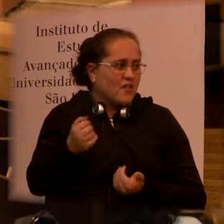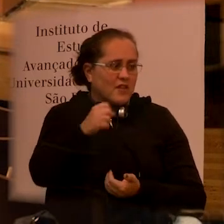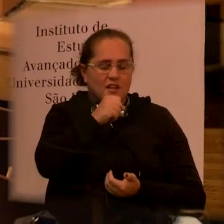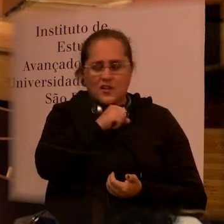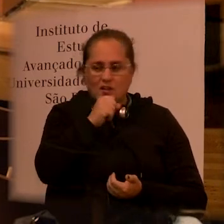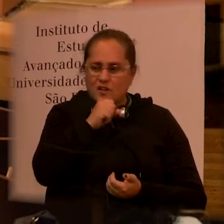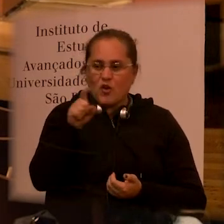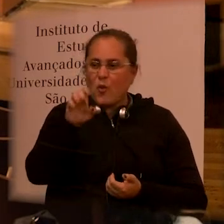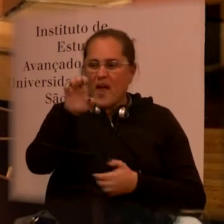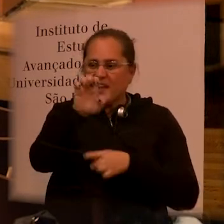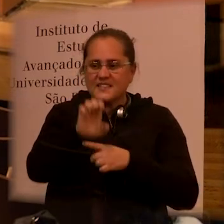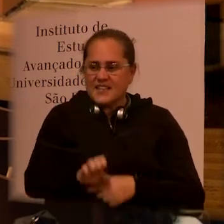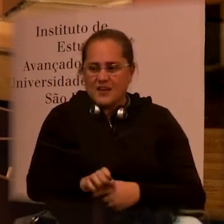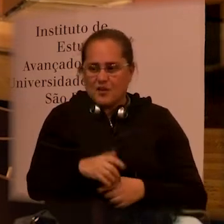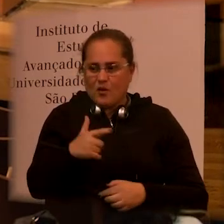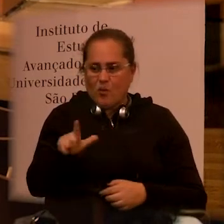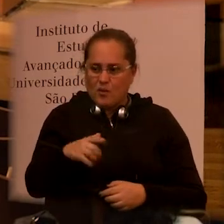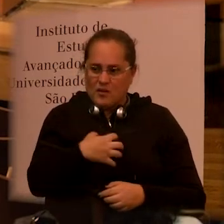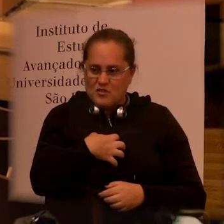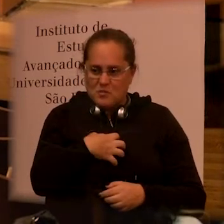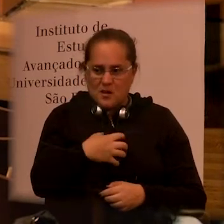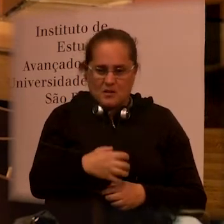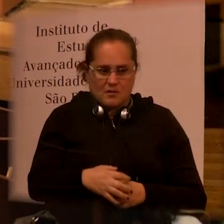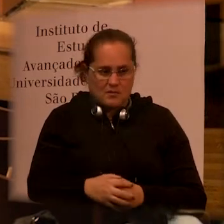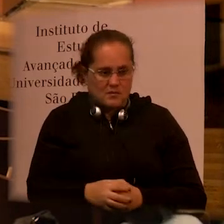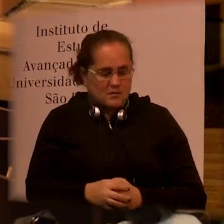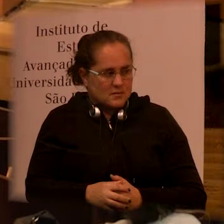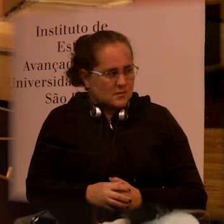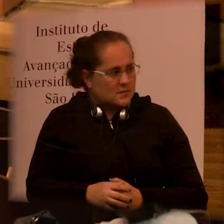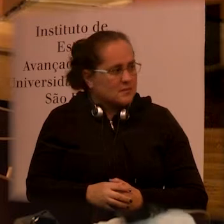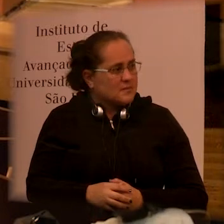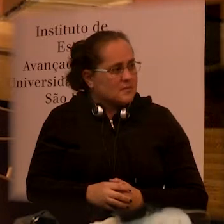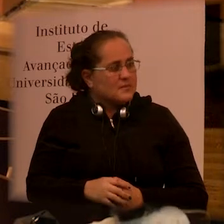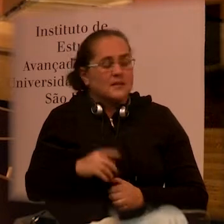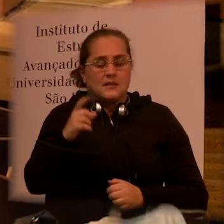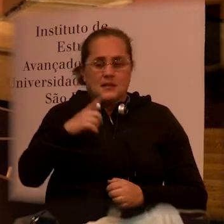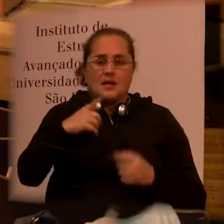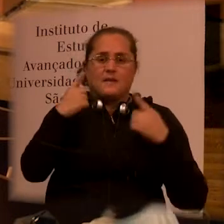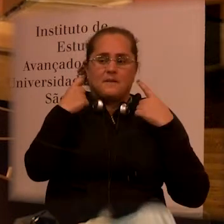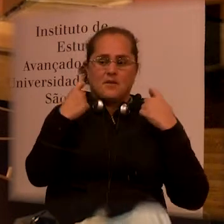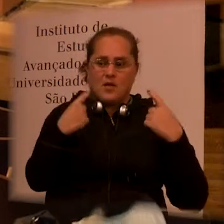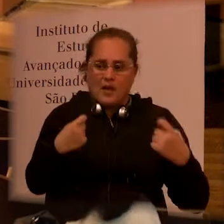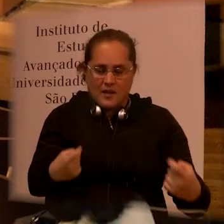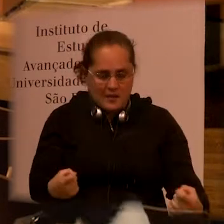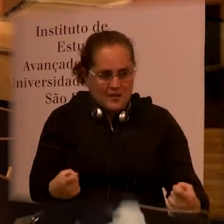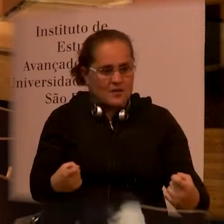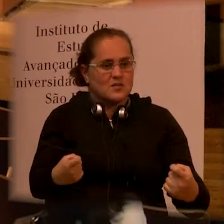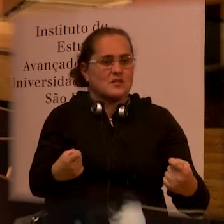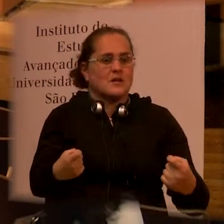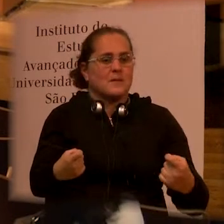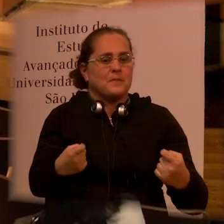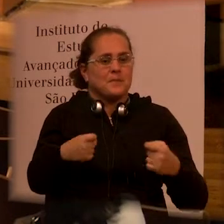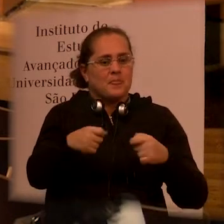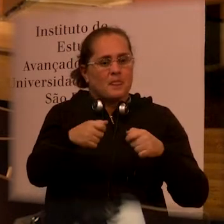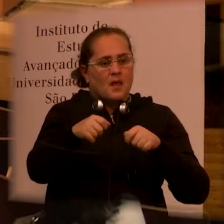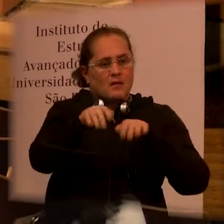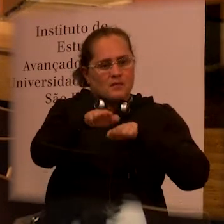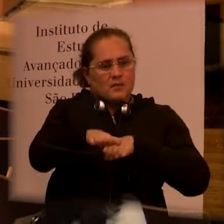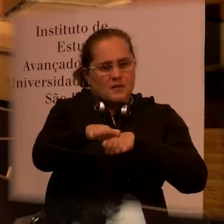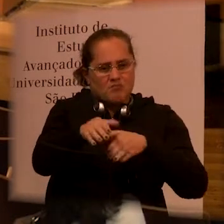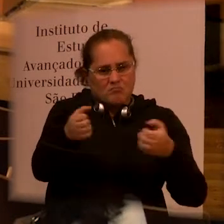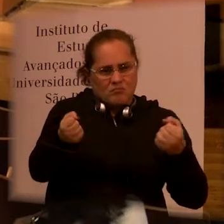youngsters and adults, we understand that in Brazil, violence in the traffic